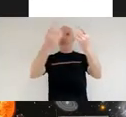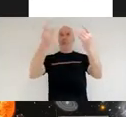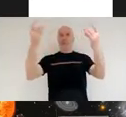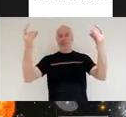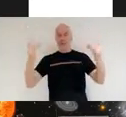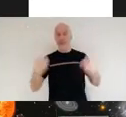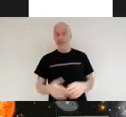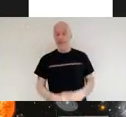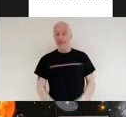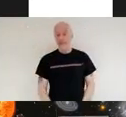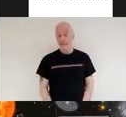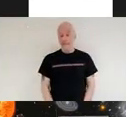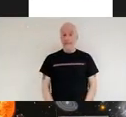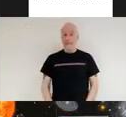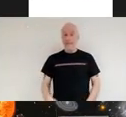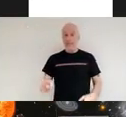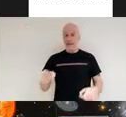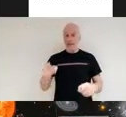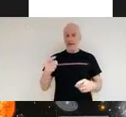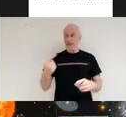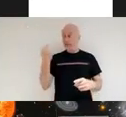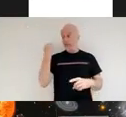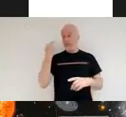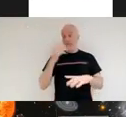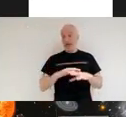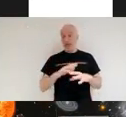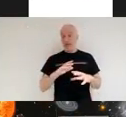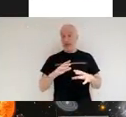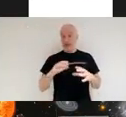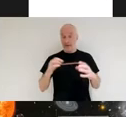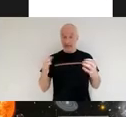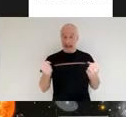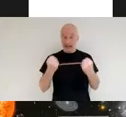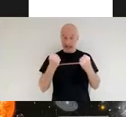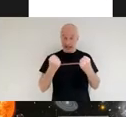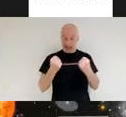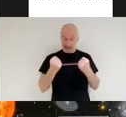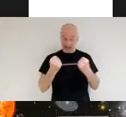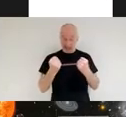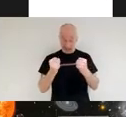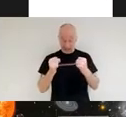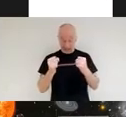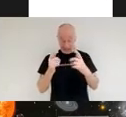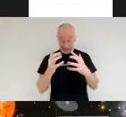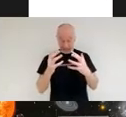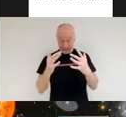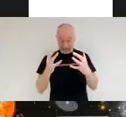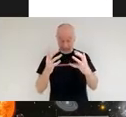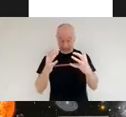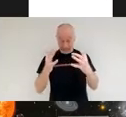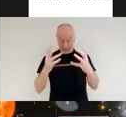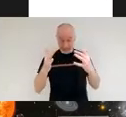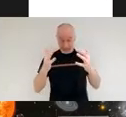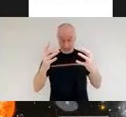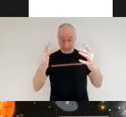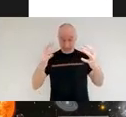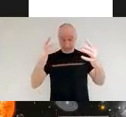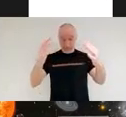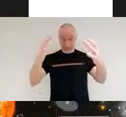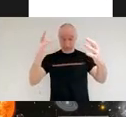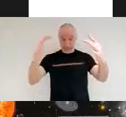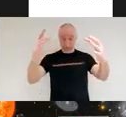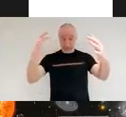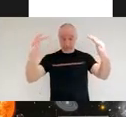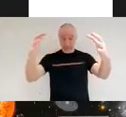there was a huge amount of energy and there were lots and lots of individual particles that formed out of this